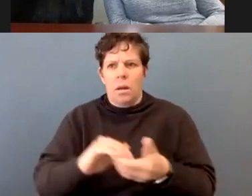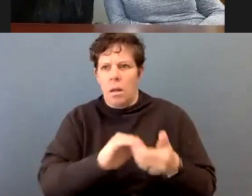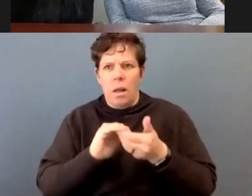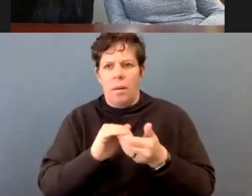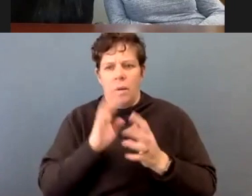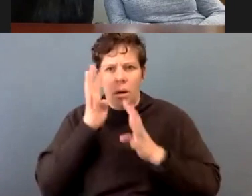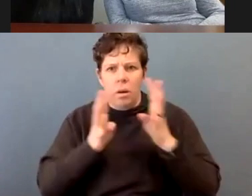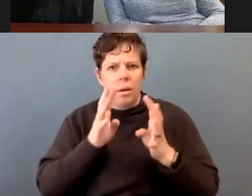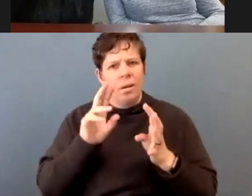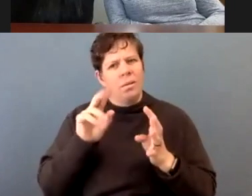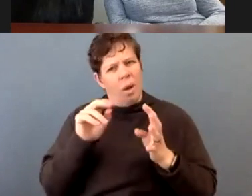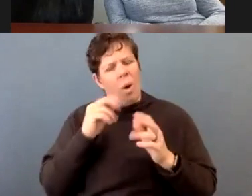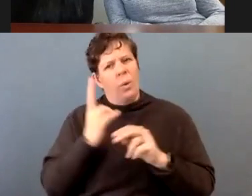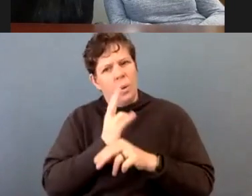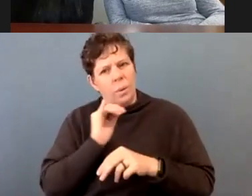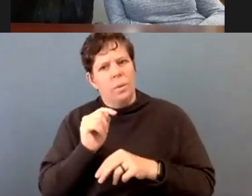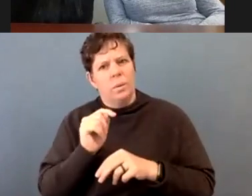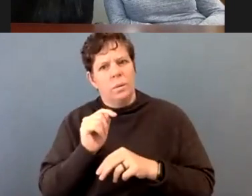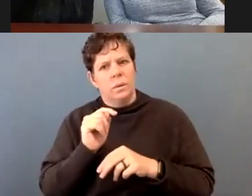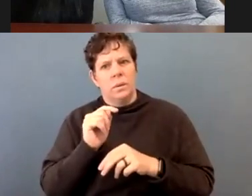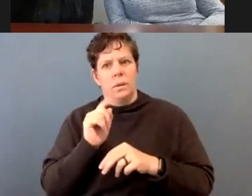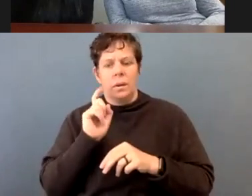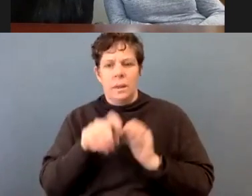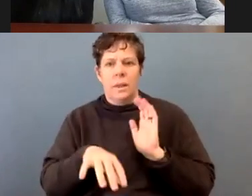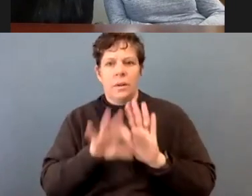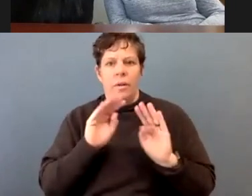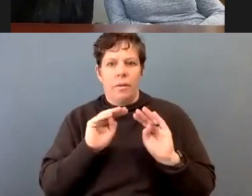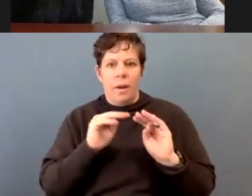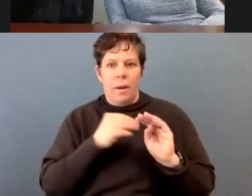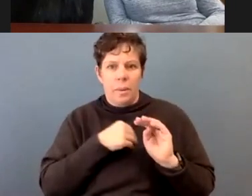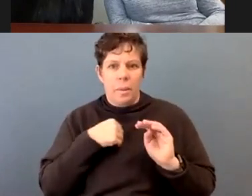in finding our families who are missing and have been murdered.